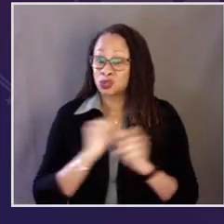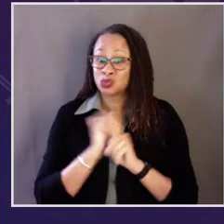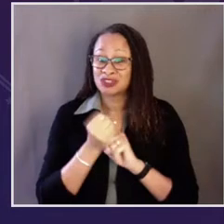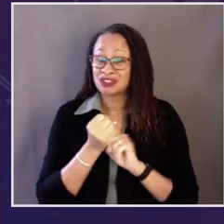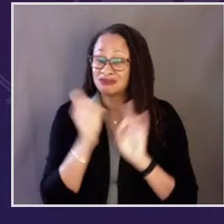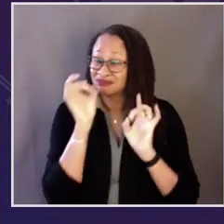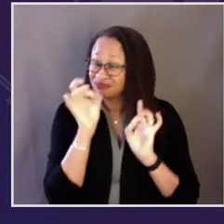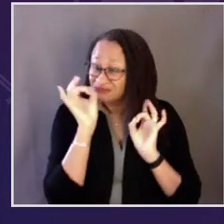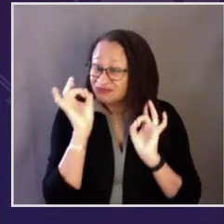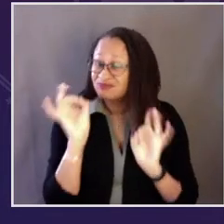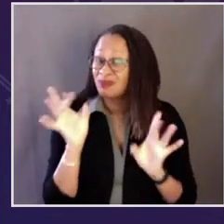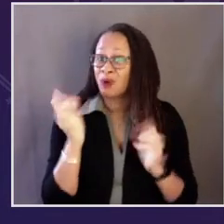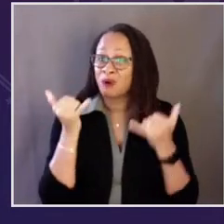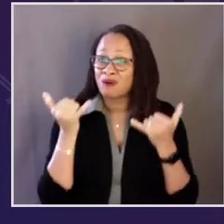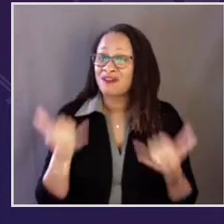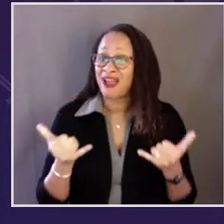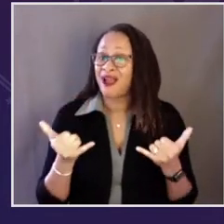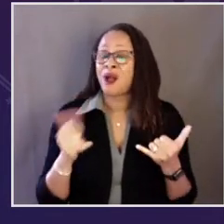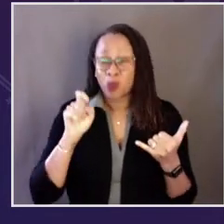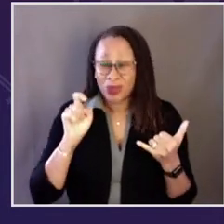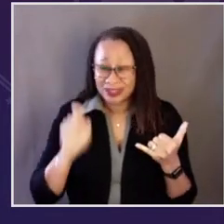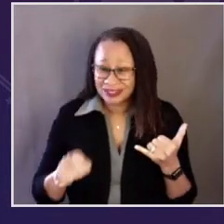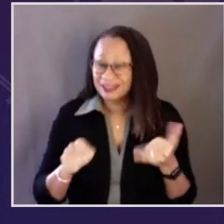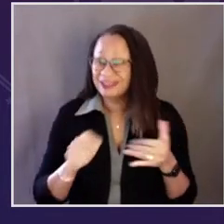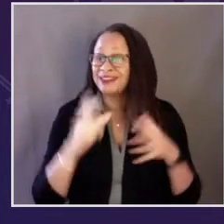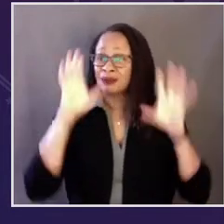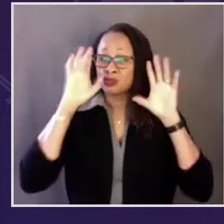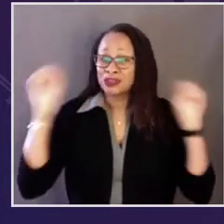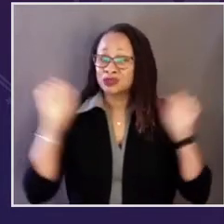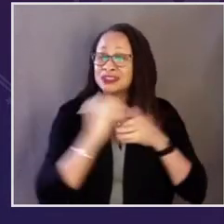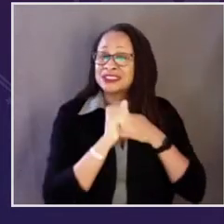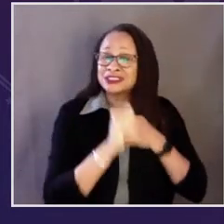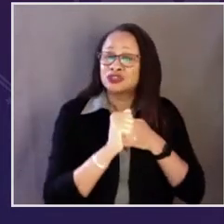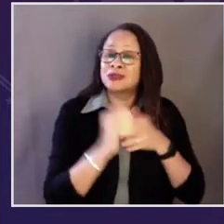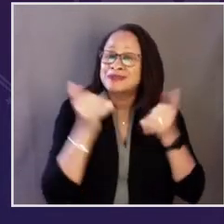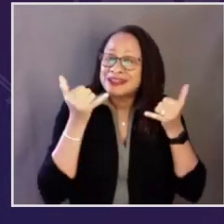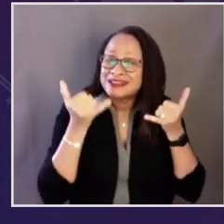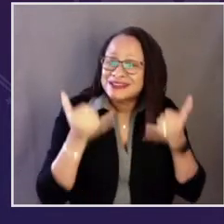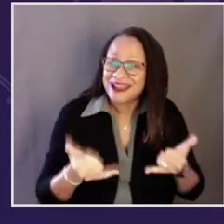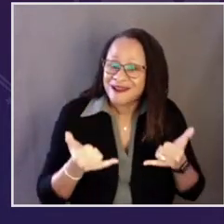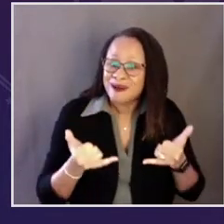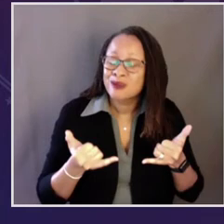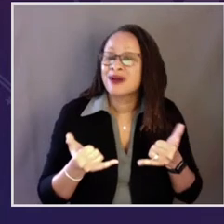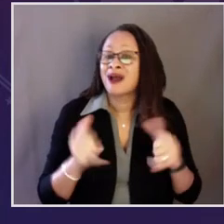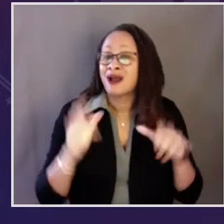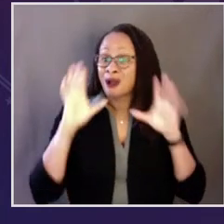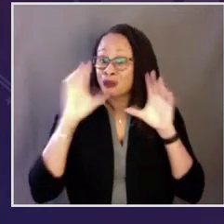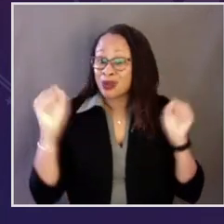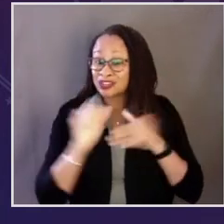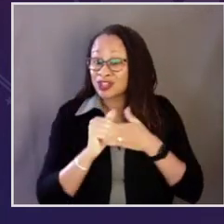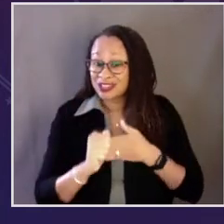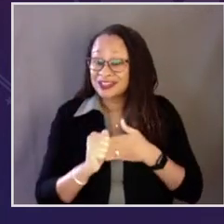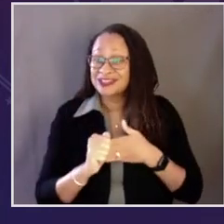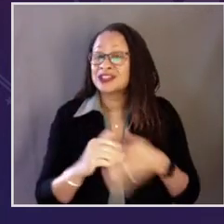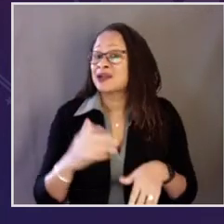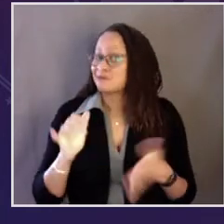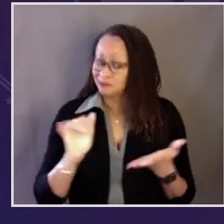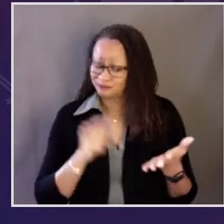We're in the teeth of a crisis right now. And this nation needs presidential leadership right now.